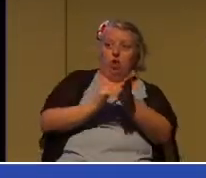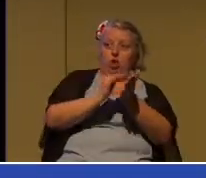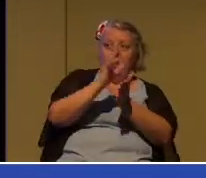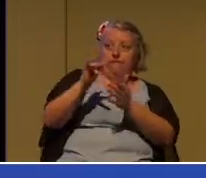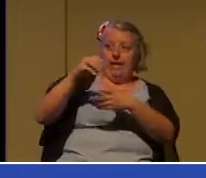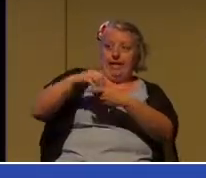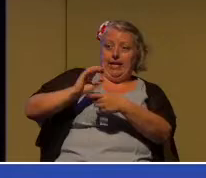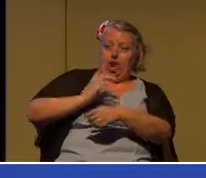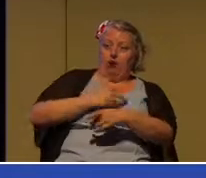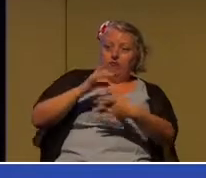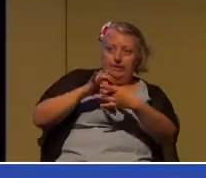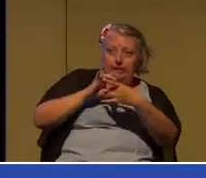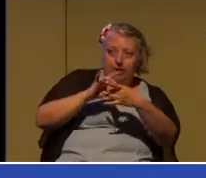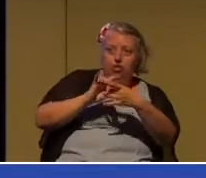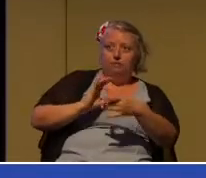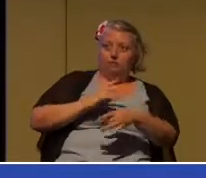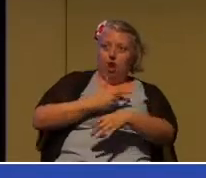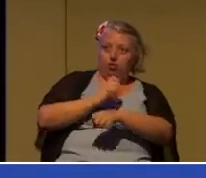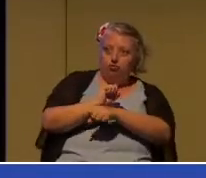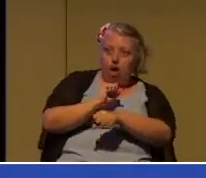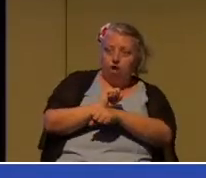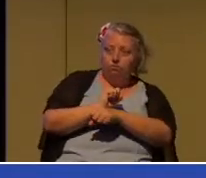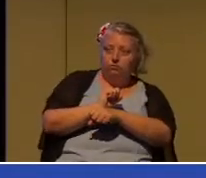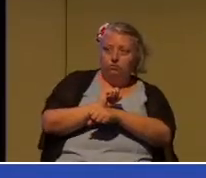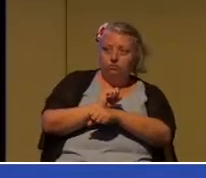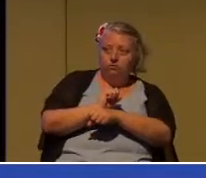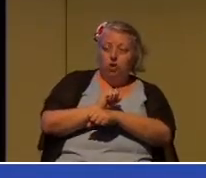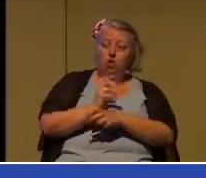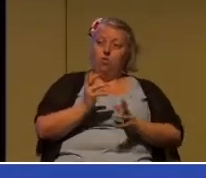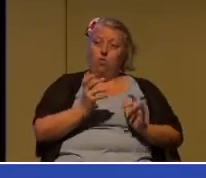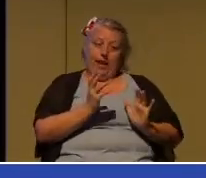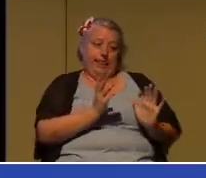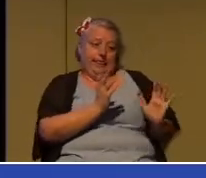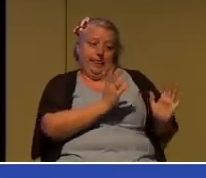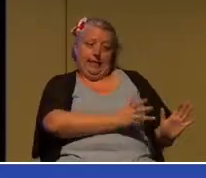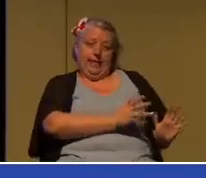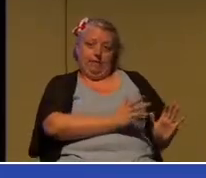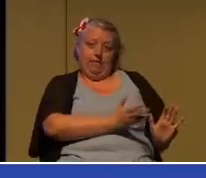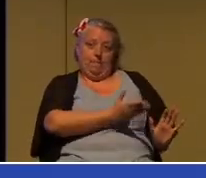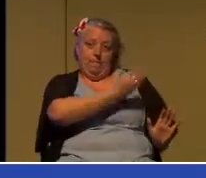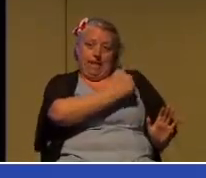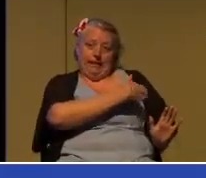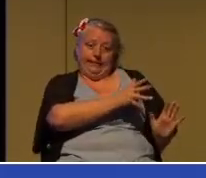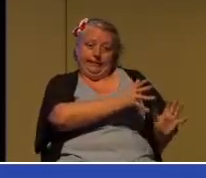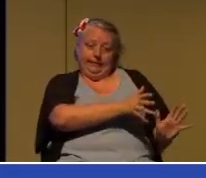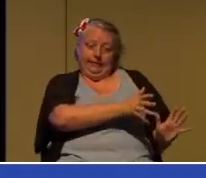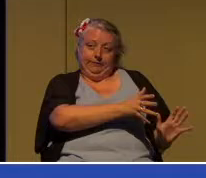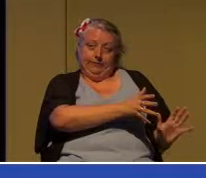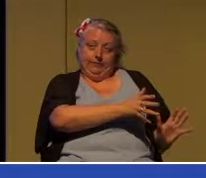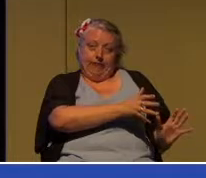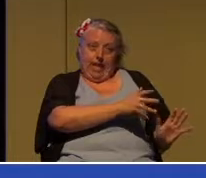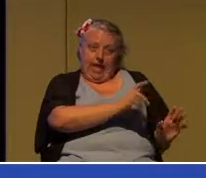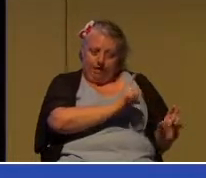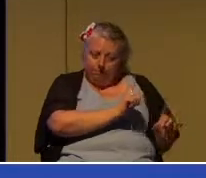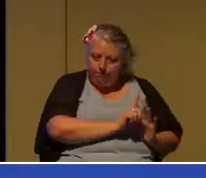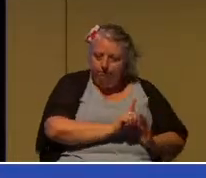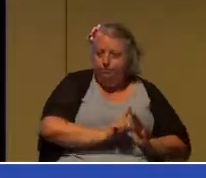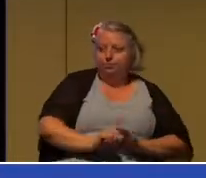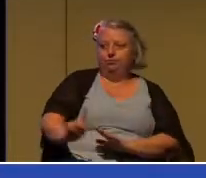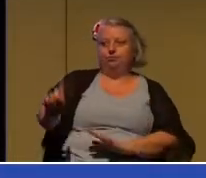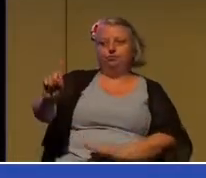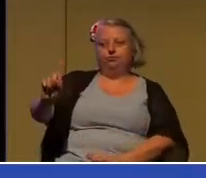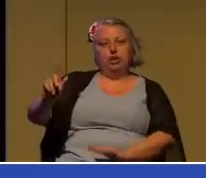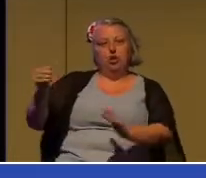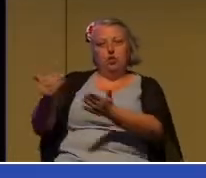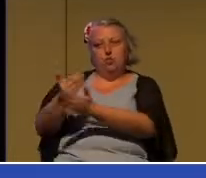jobs, if we want to leave the past behind, move forward into new places and things that sometimes